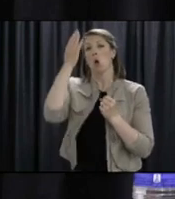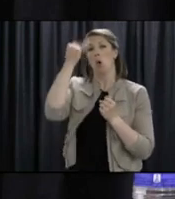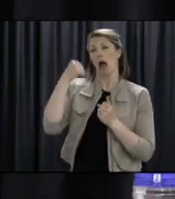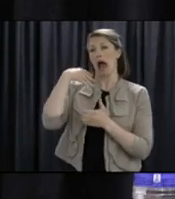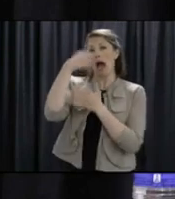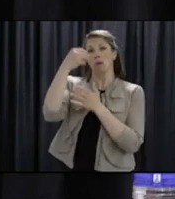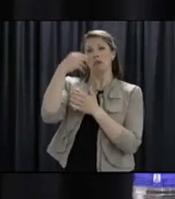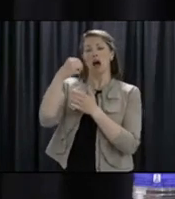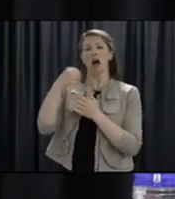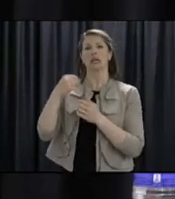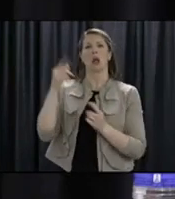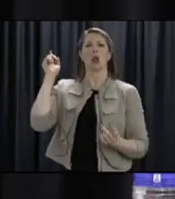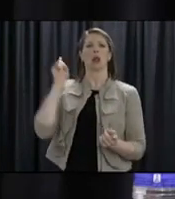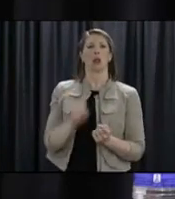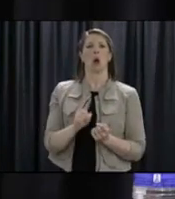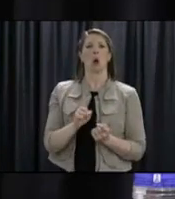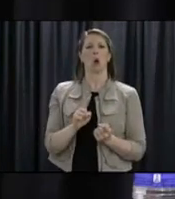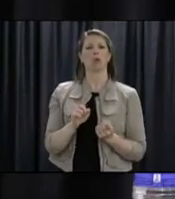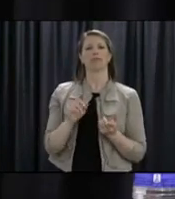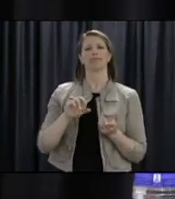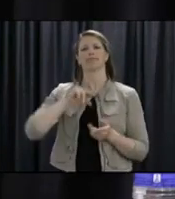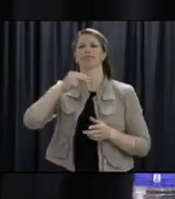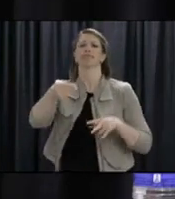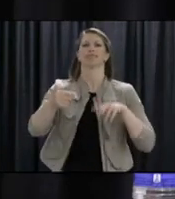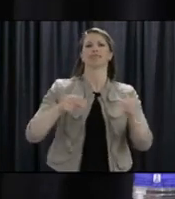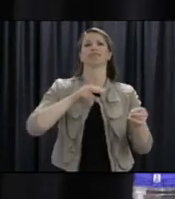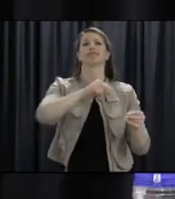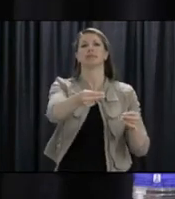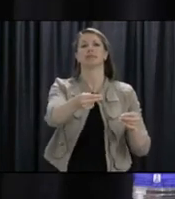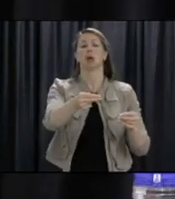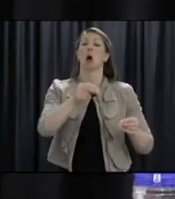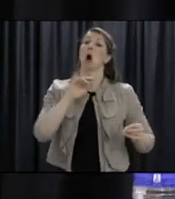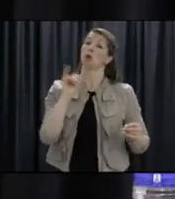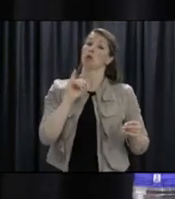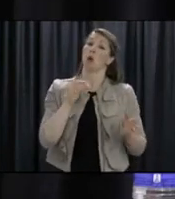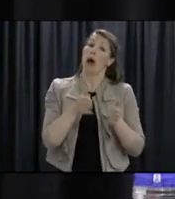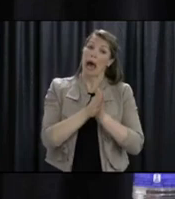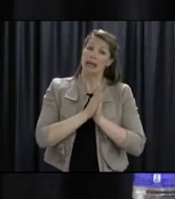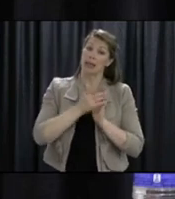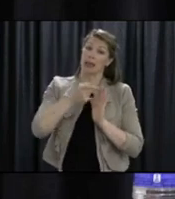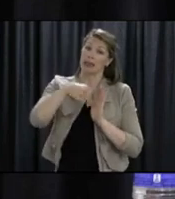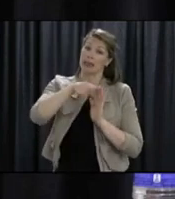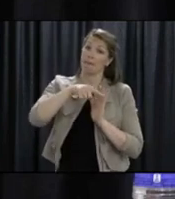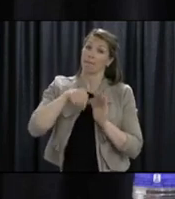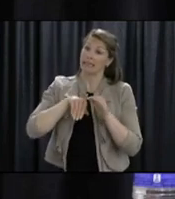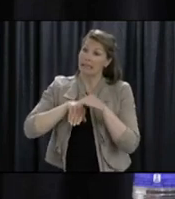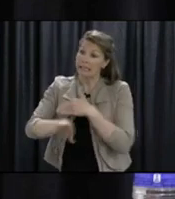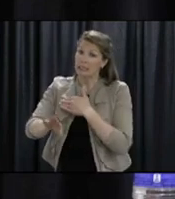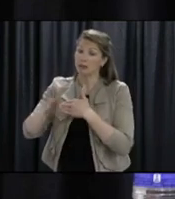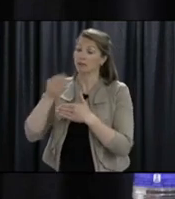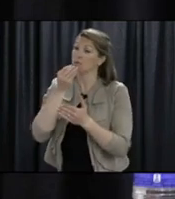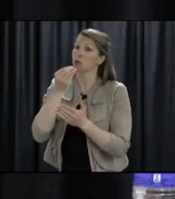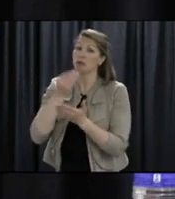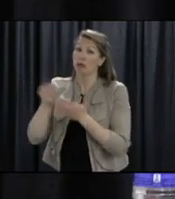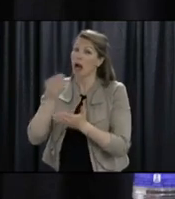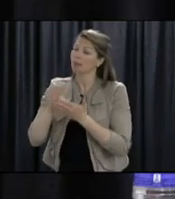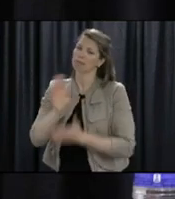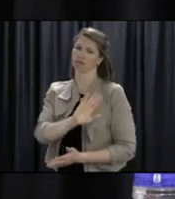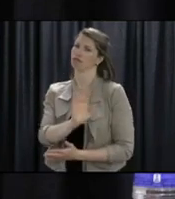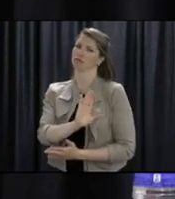they can enter, you know, public buildings. the stores that go into